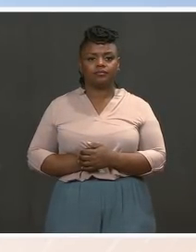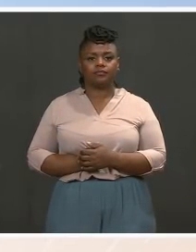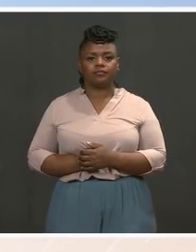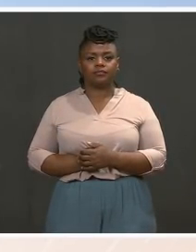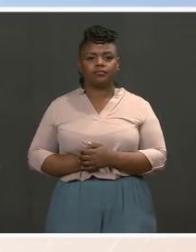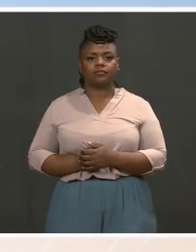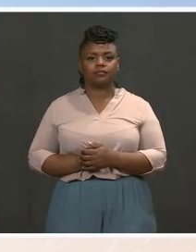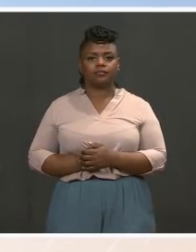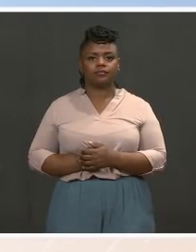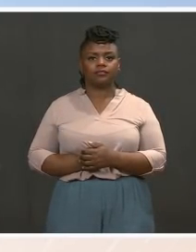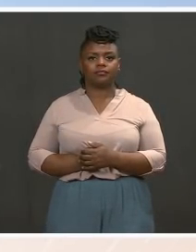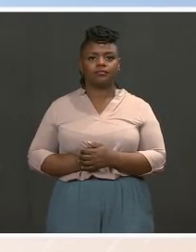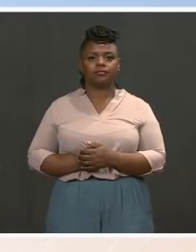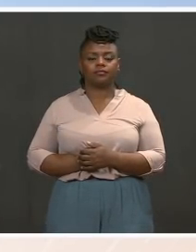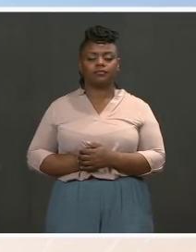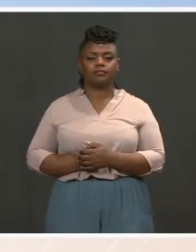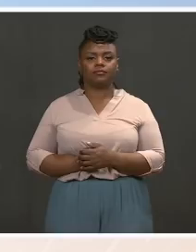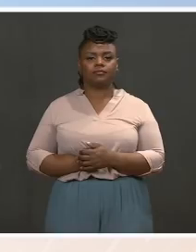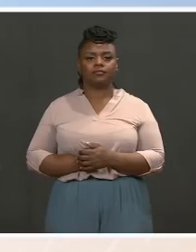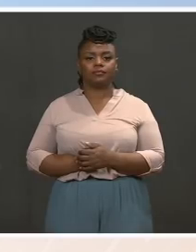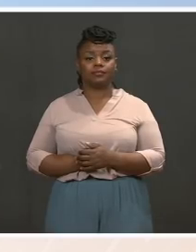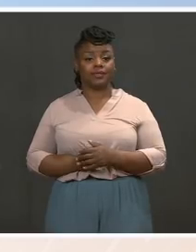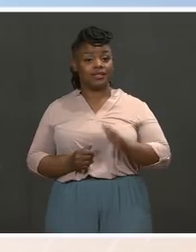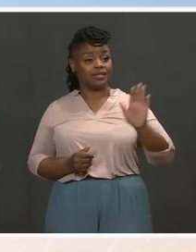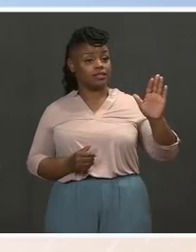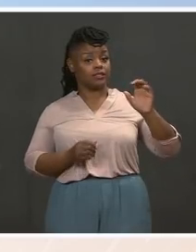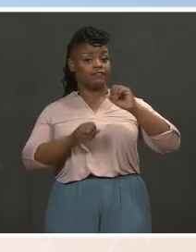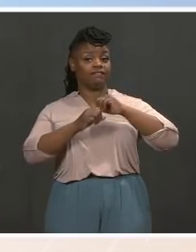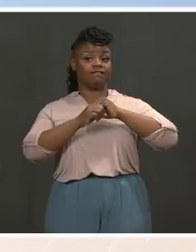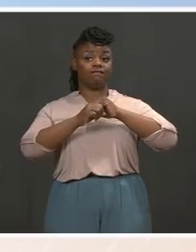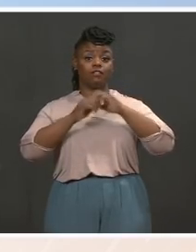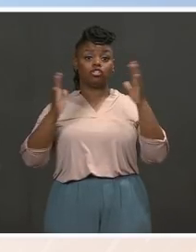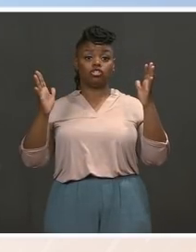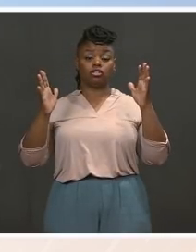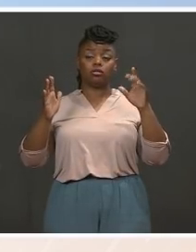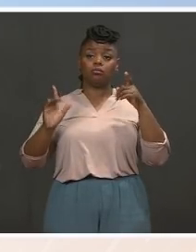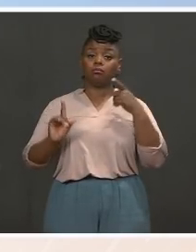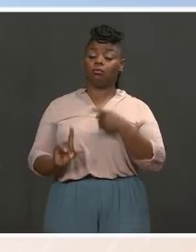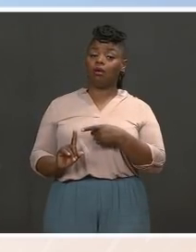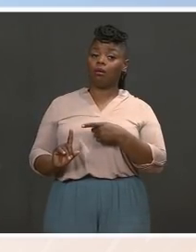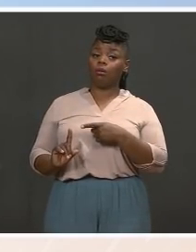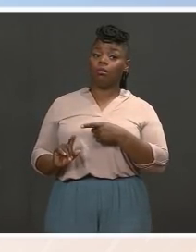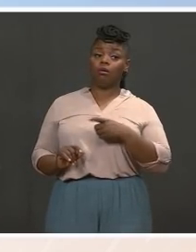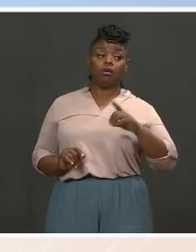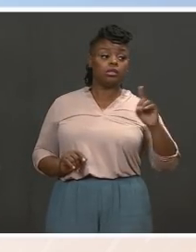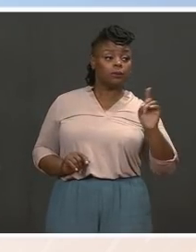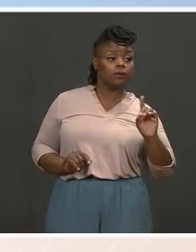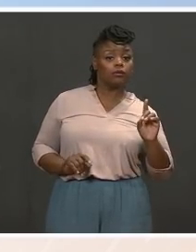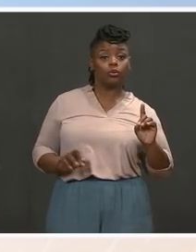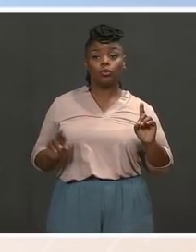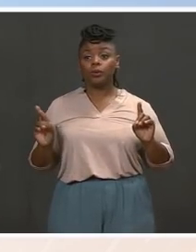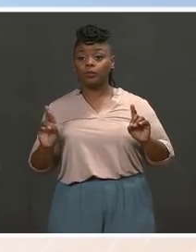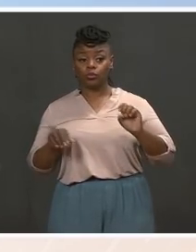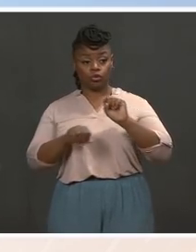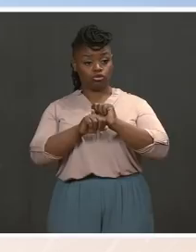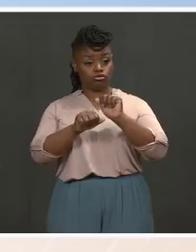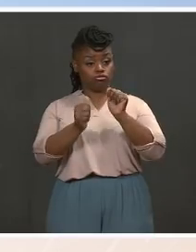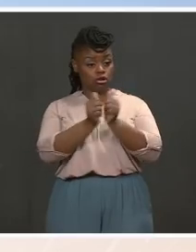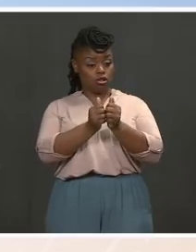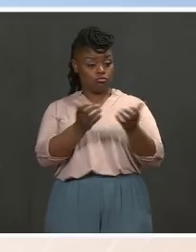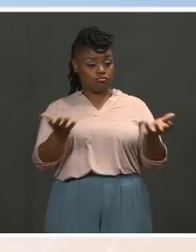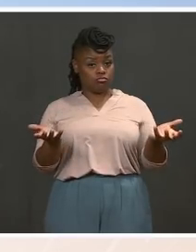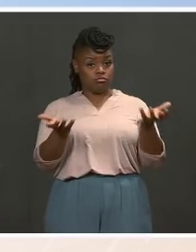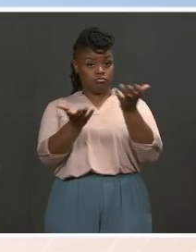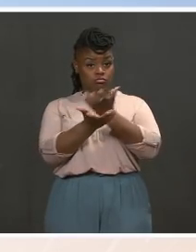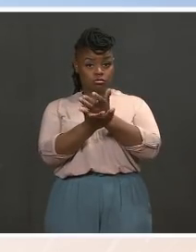20th? MS. No. His definition of bipartisanship has always been working on behalf of the American people and